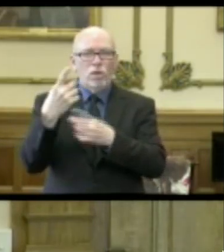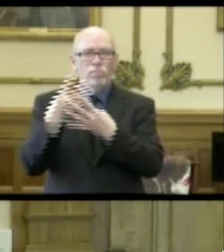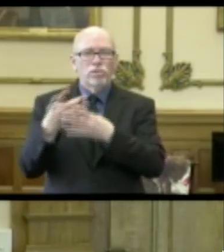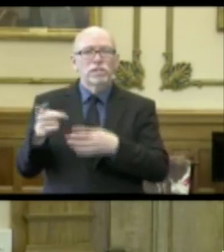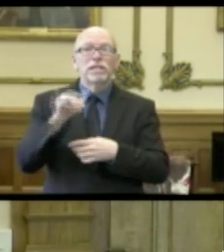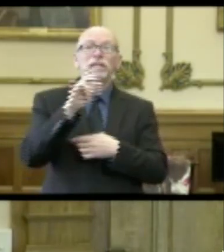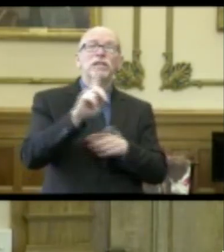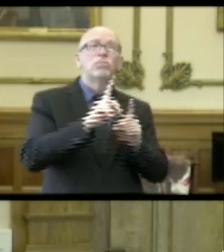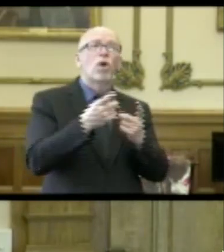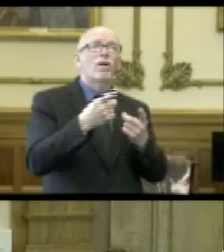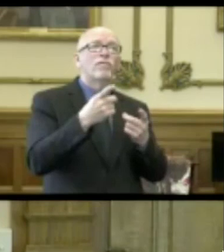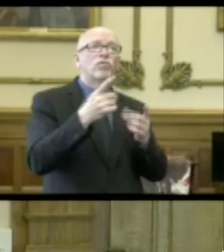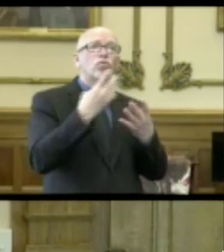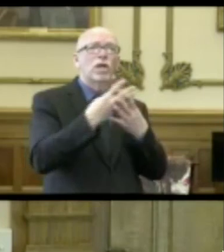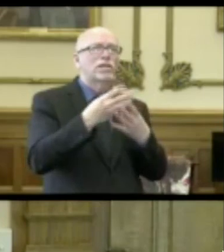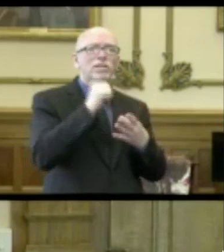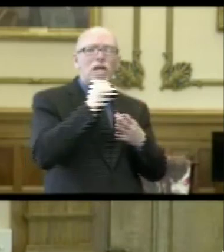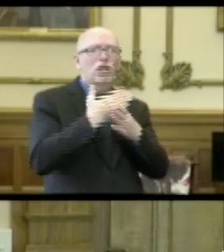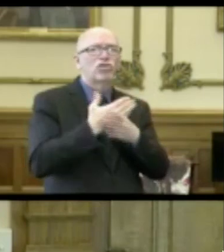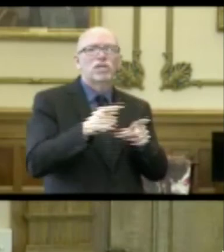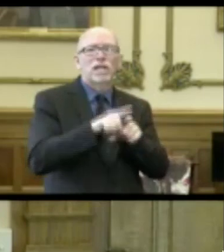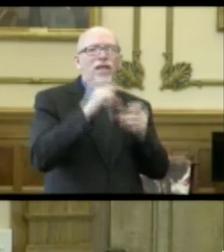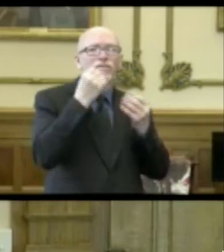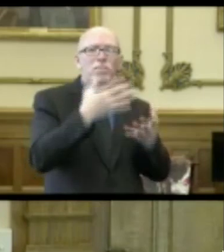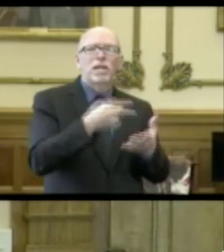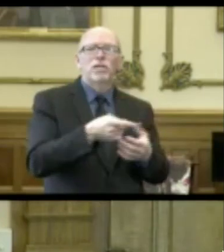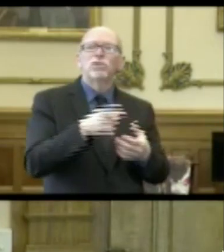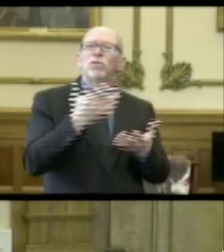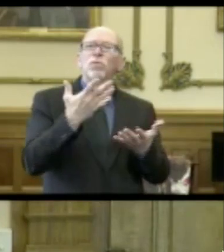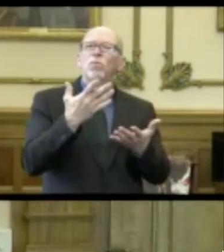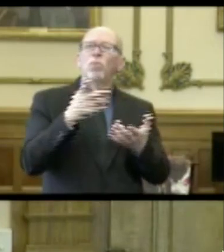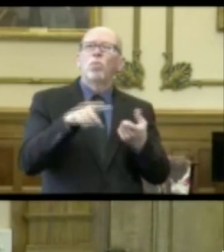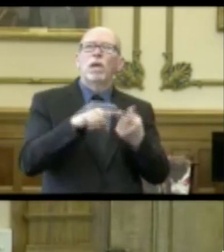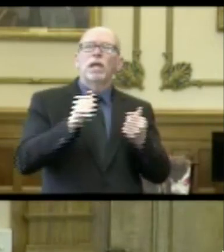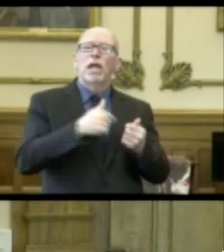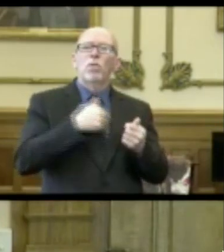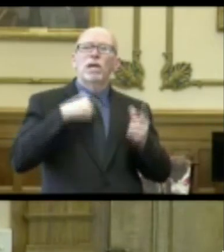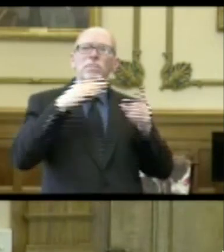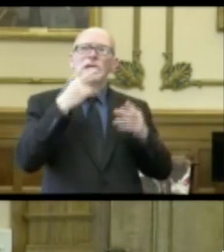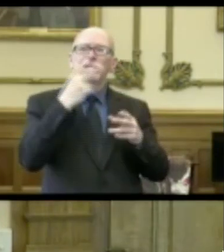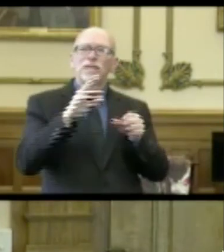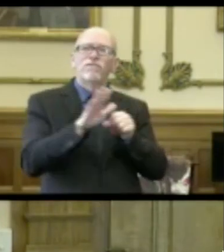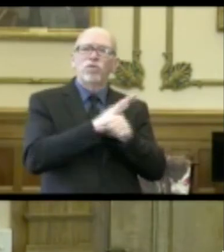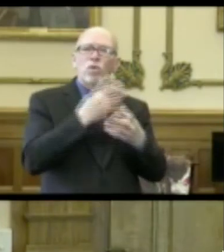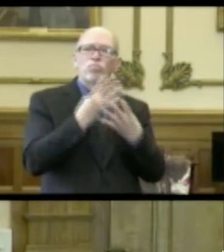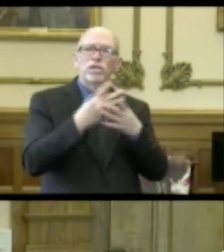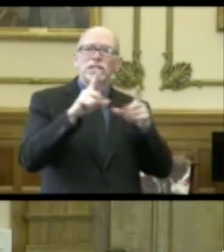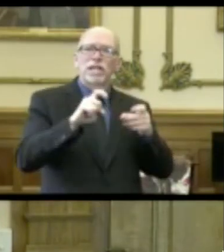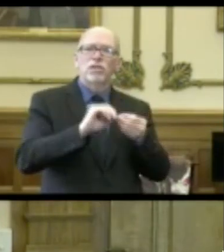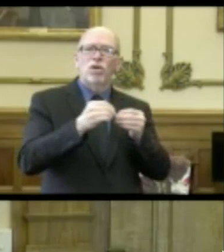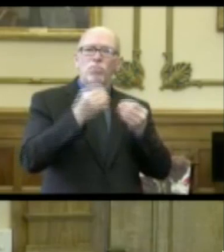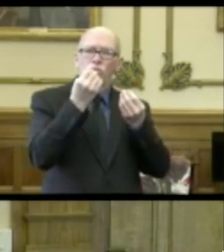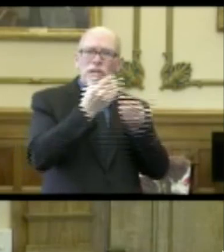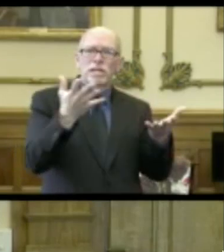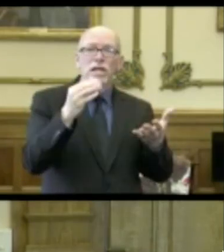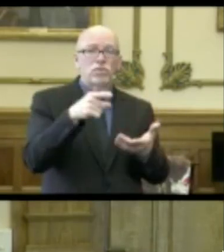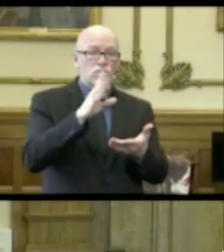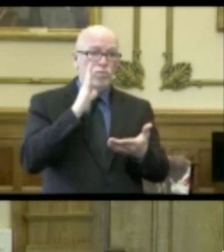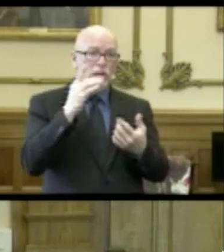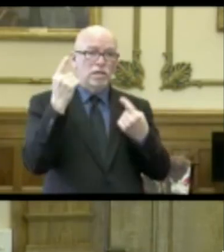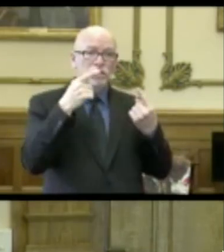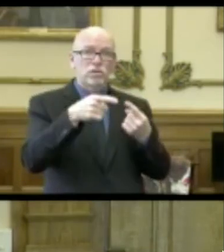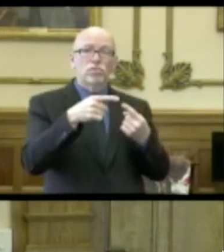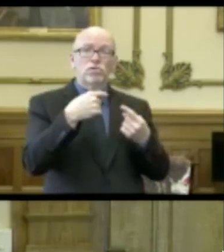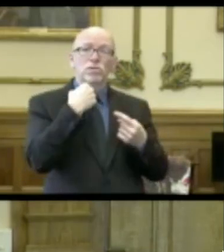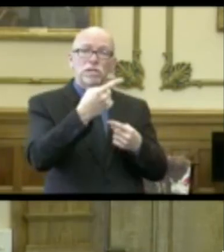of Corrections has declined to share the same information. Governor, when might we expect to see the full prison testing numbers released? And would you consider directing the